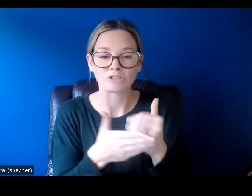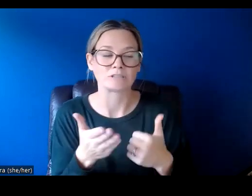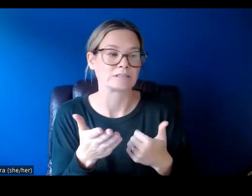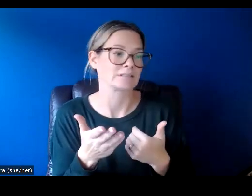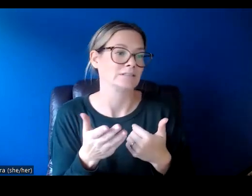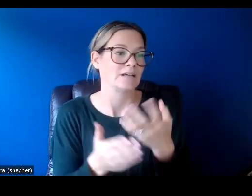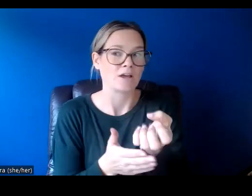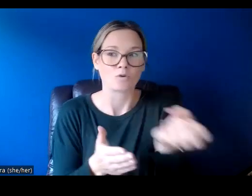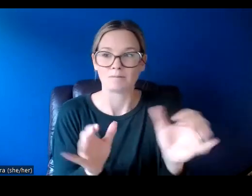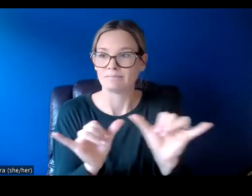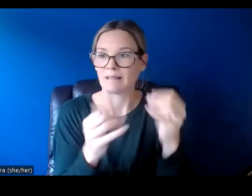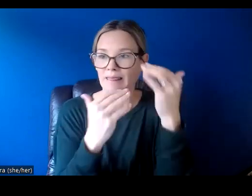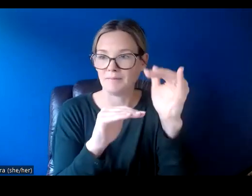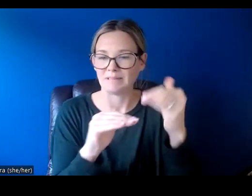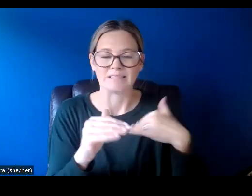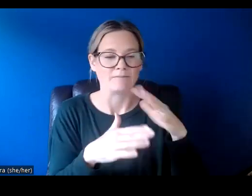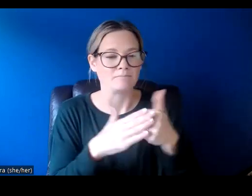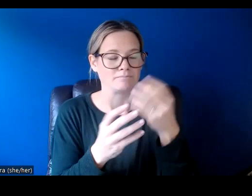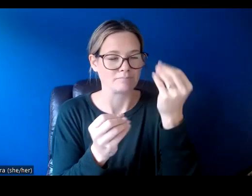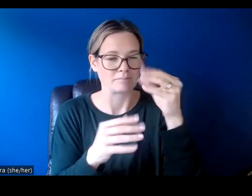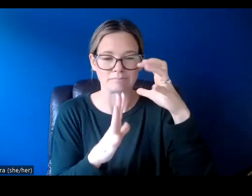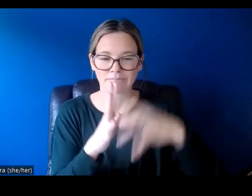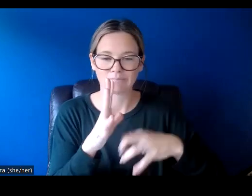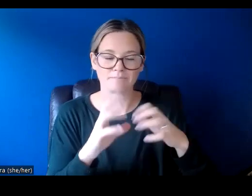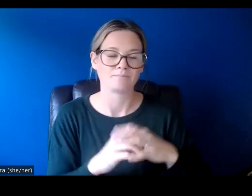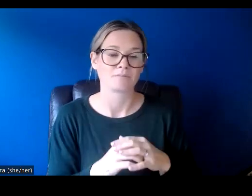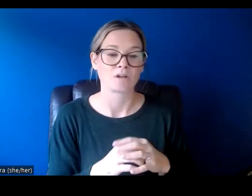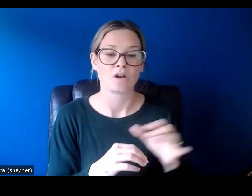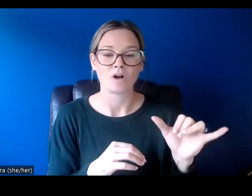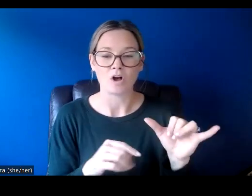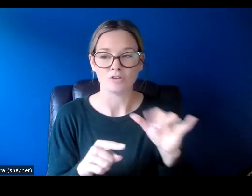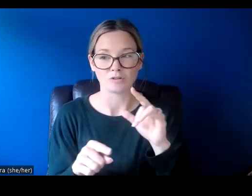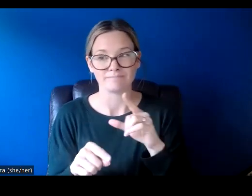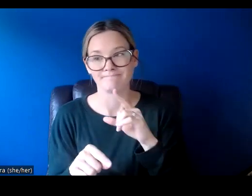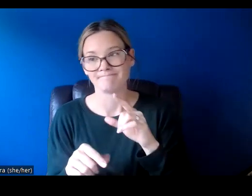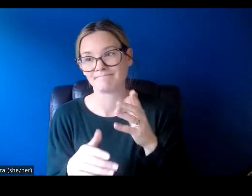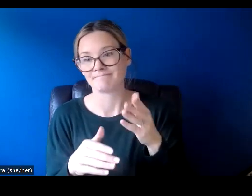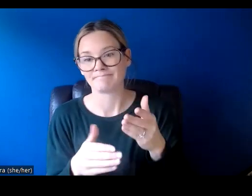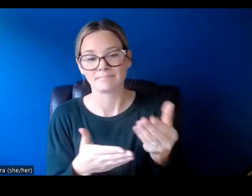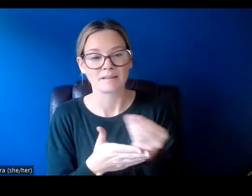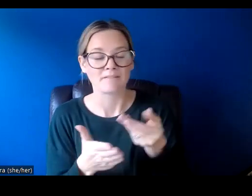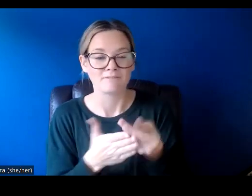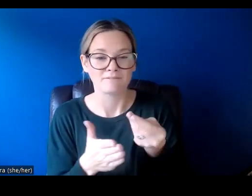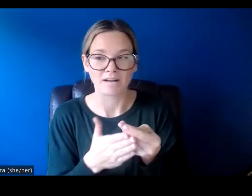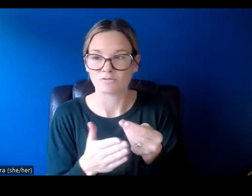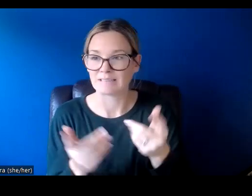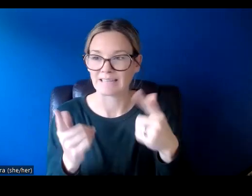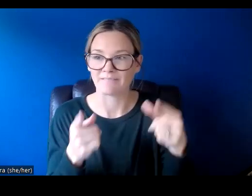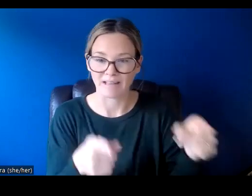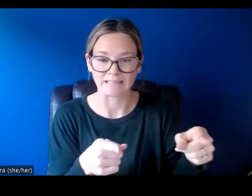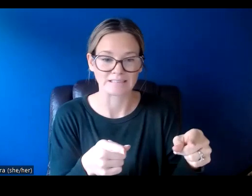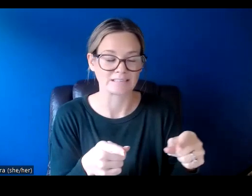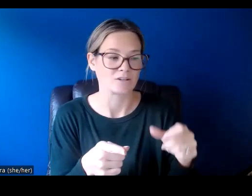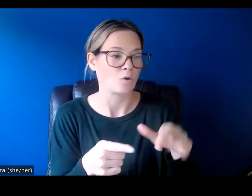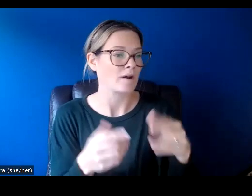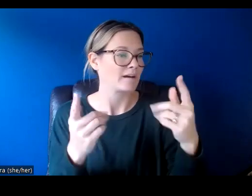and equipment cost limits. It also covers ineligible activities such as fundraising events that take place or